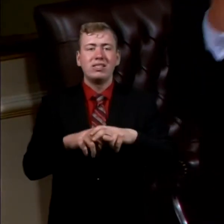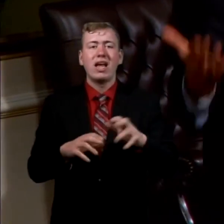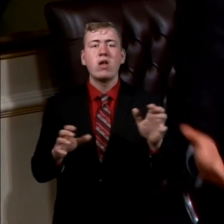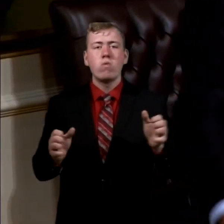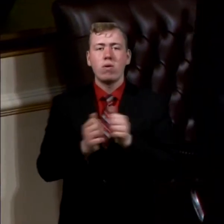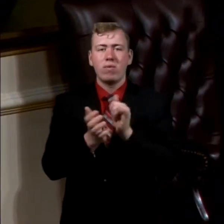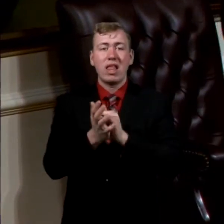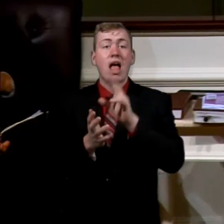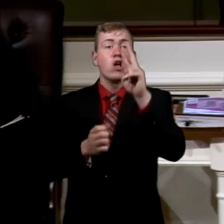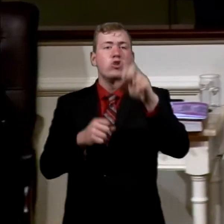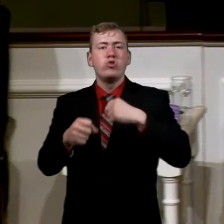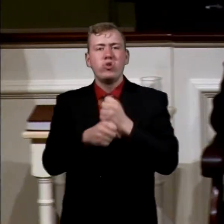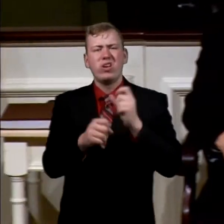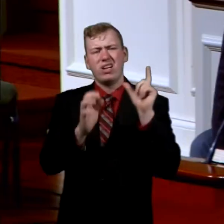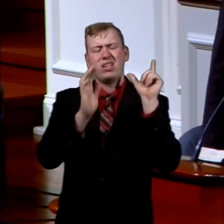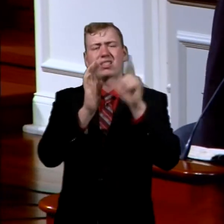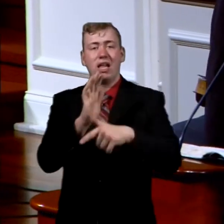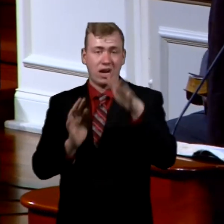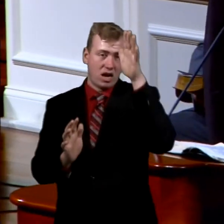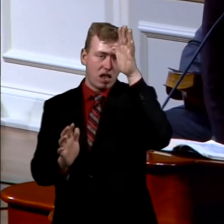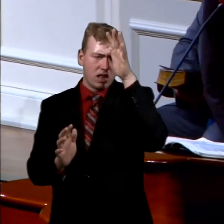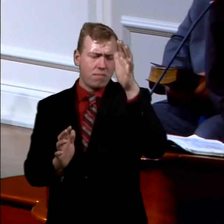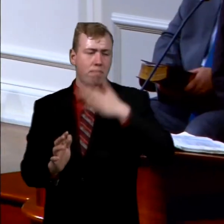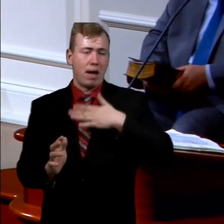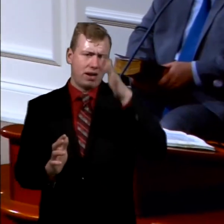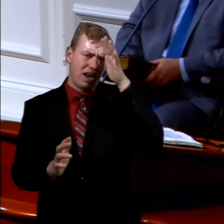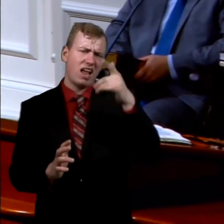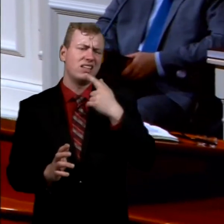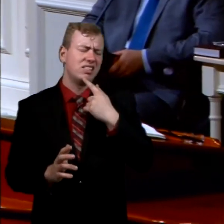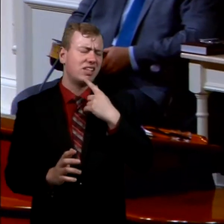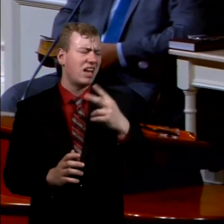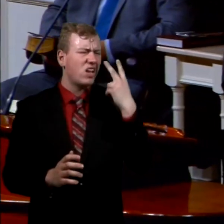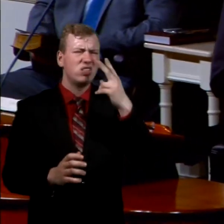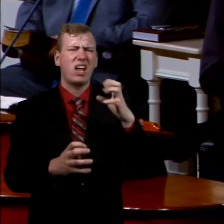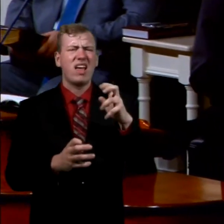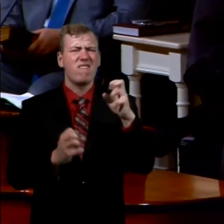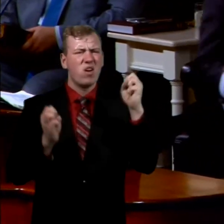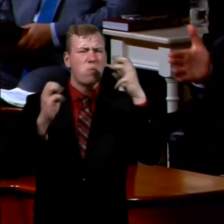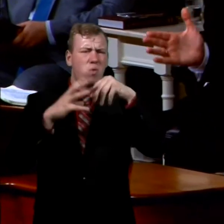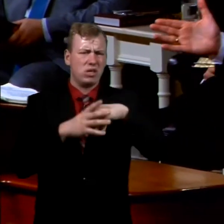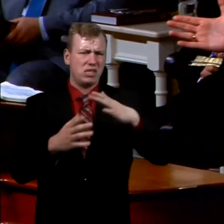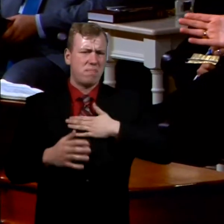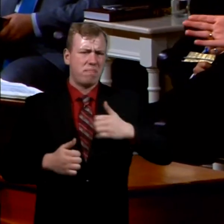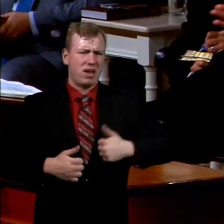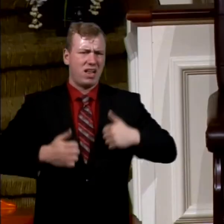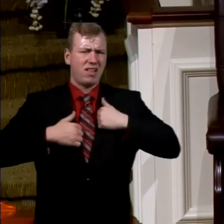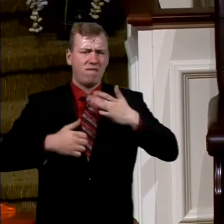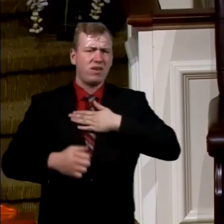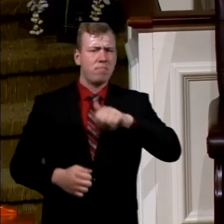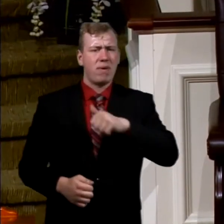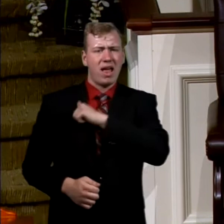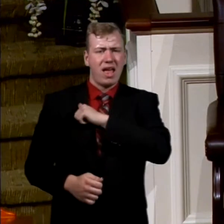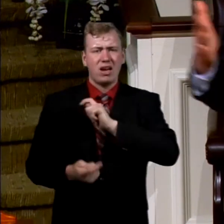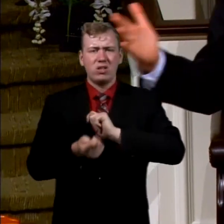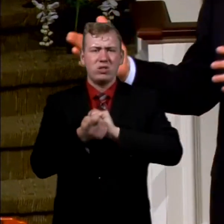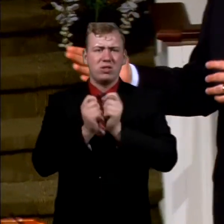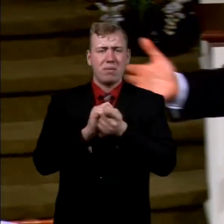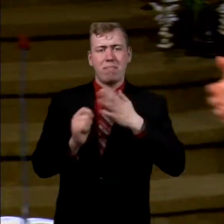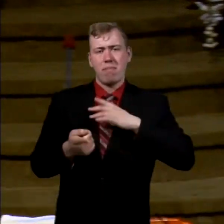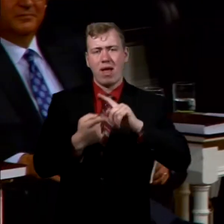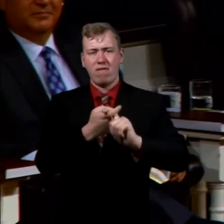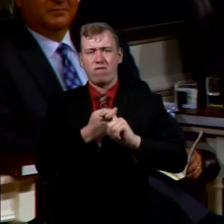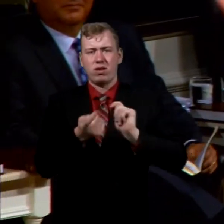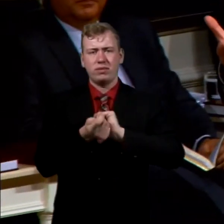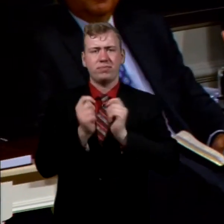And then two years later, he said, you know, he saw some things even worse in my heart and my life. And some of my attitudes had changed, my friends.